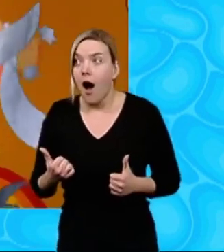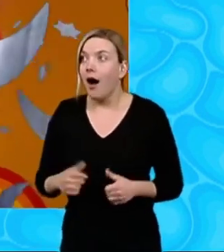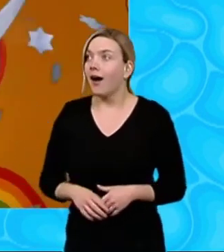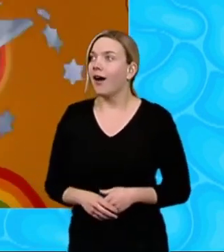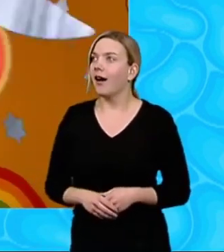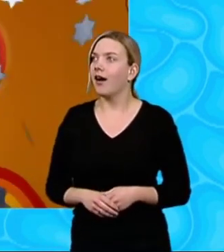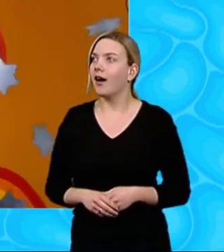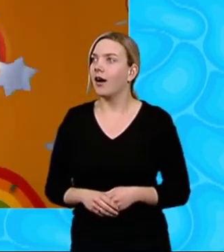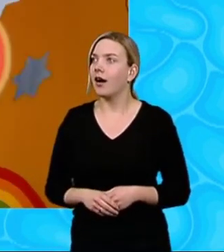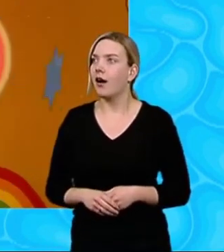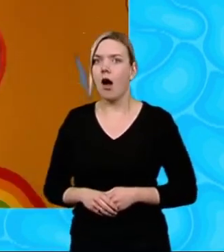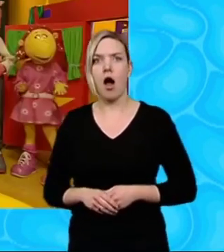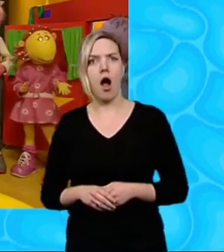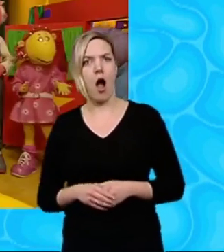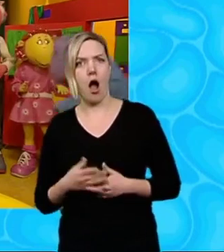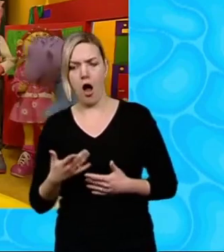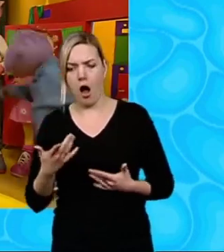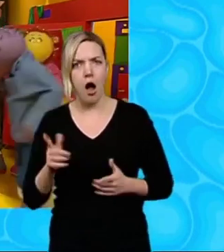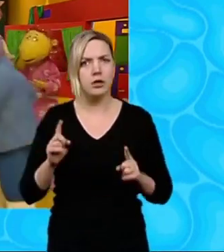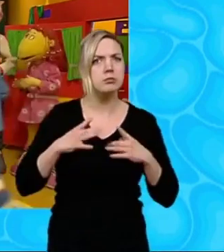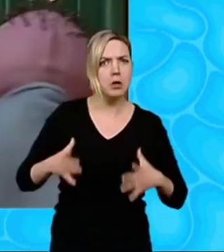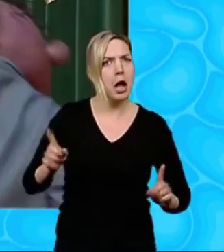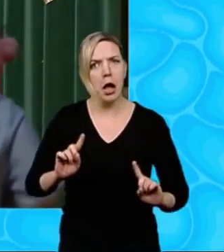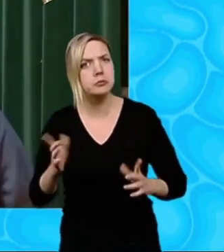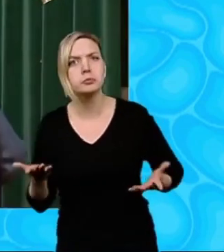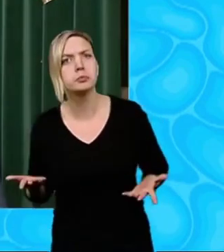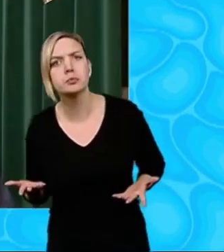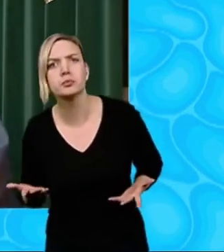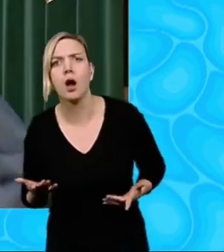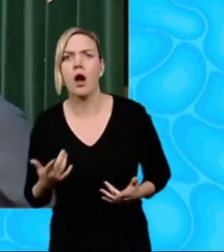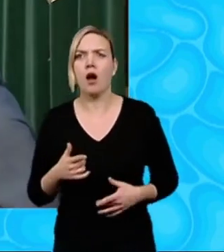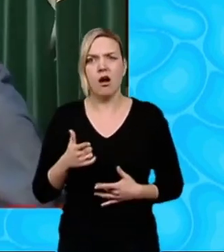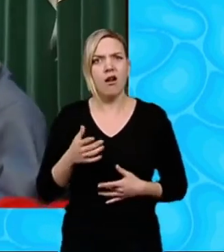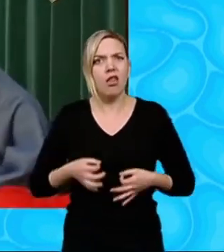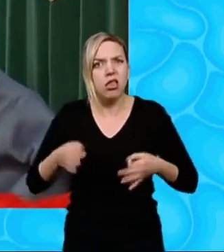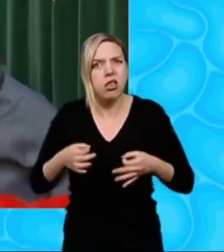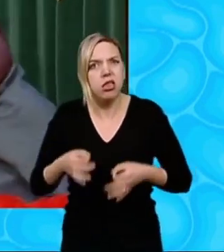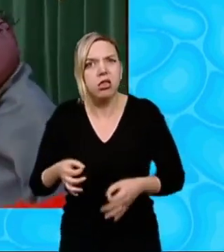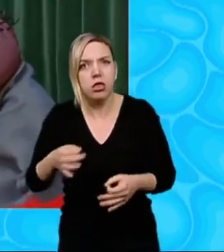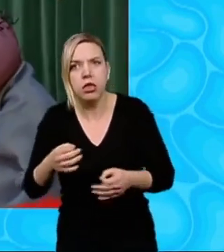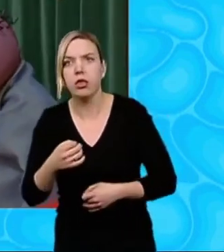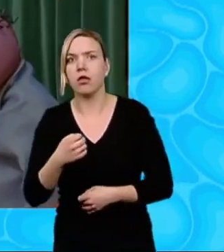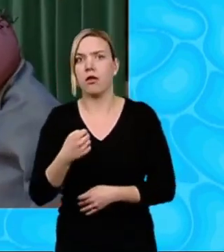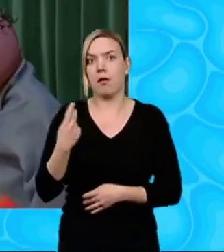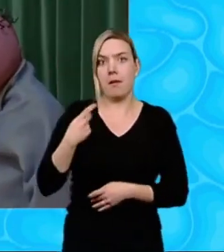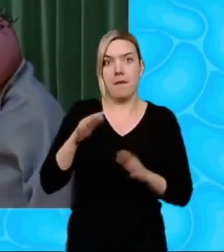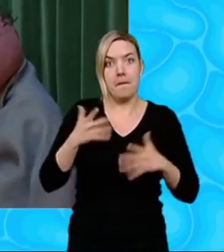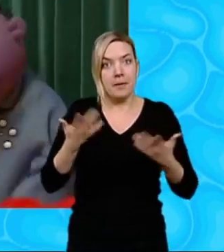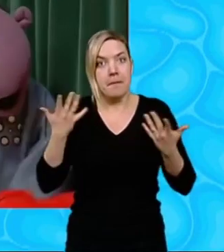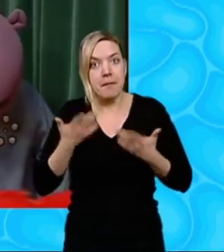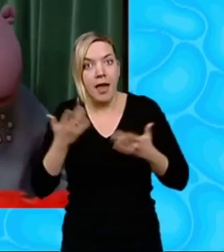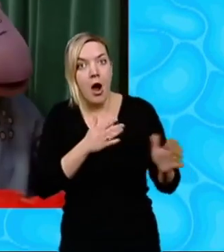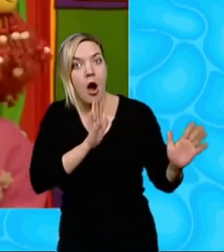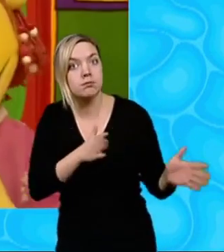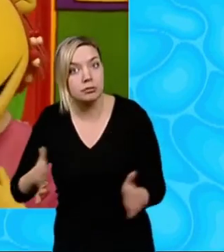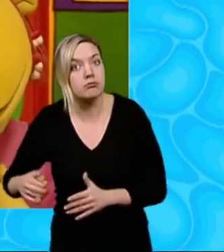So, what's this big surprise then, Milo, eh? Yeah, you've been gone a long time Me and Bella have been playing obstacle Yeah,